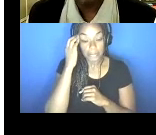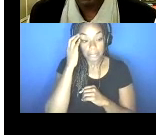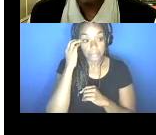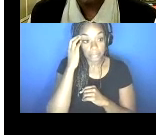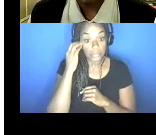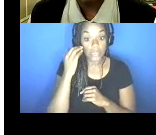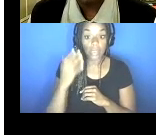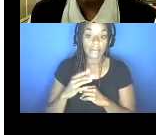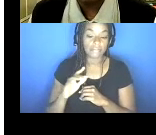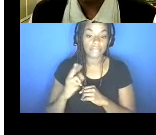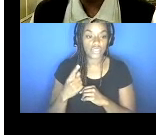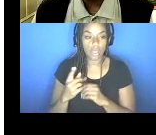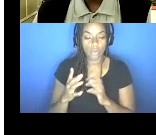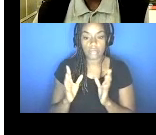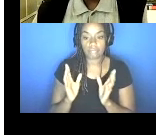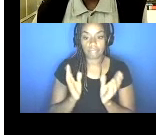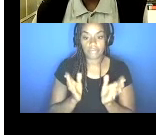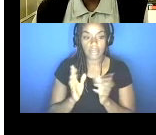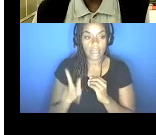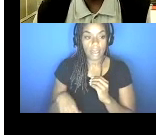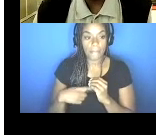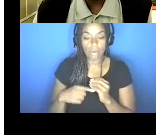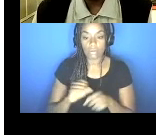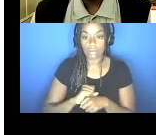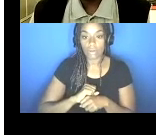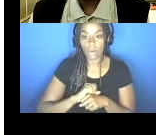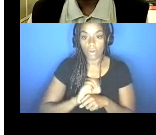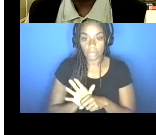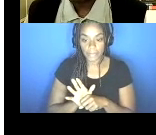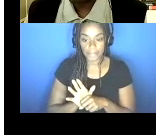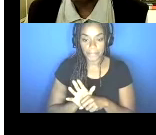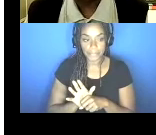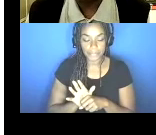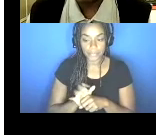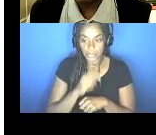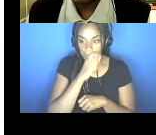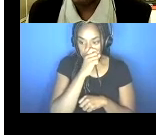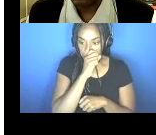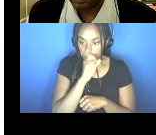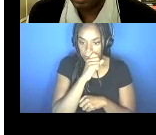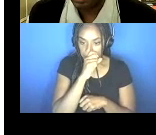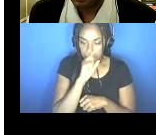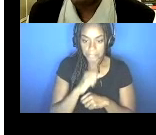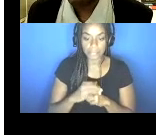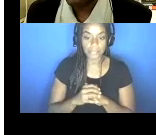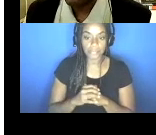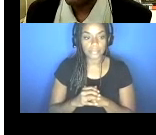talking about the conversation with COVID-19. COVID-19 definitely